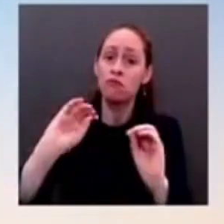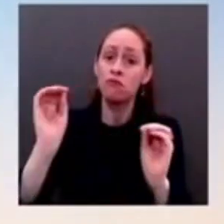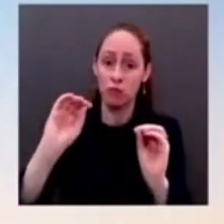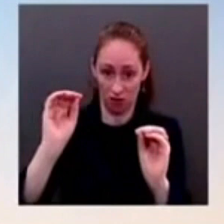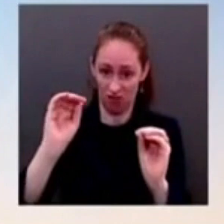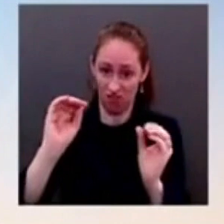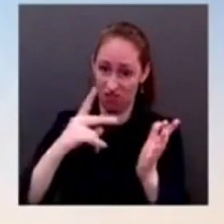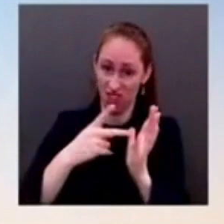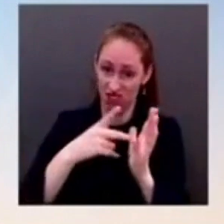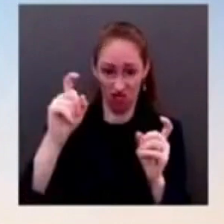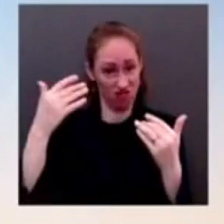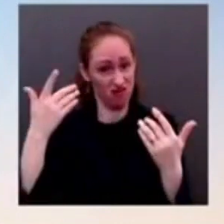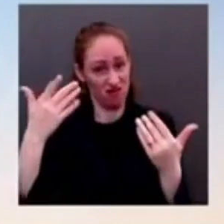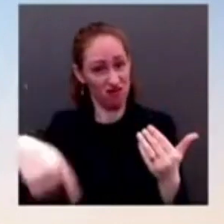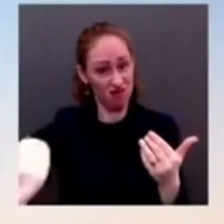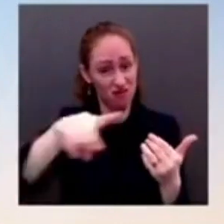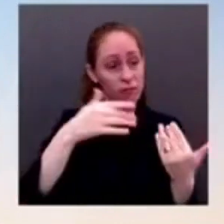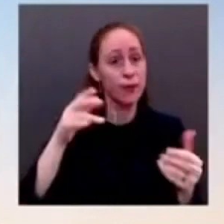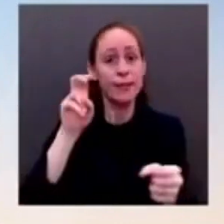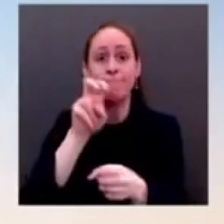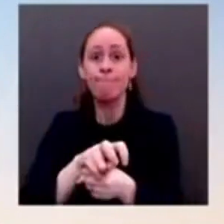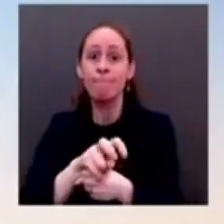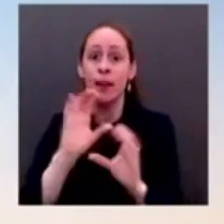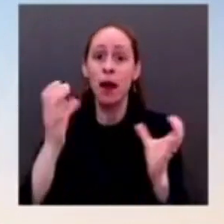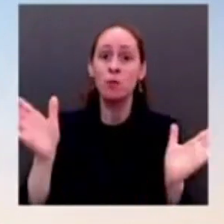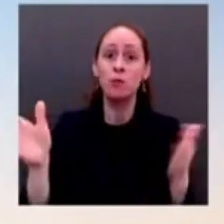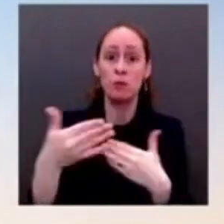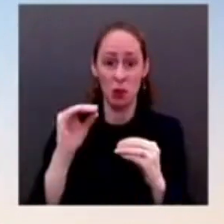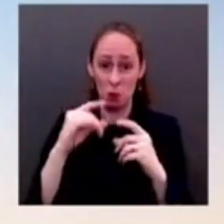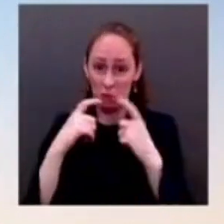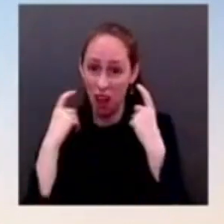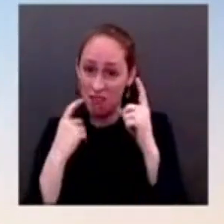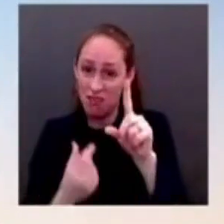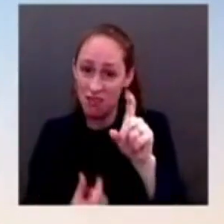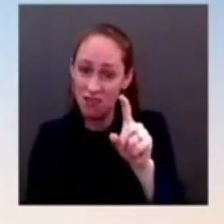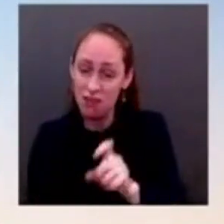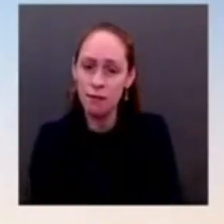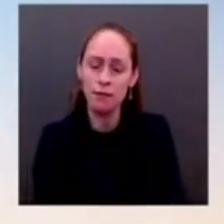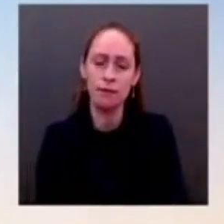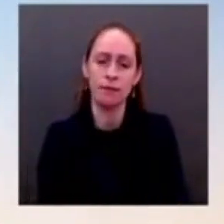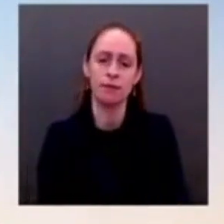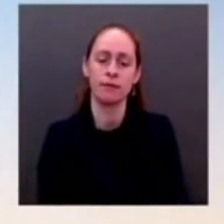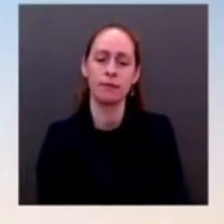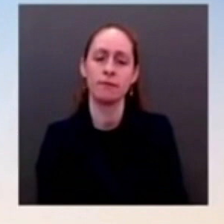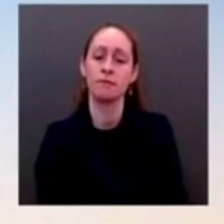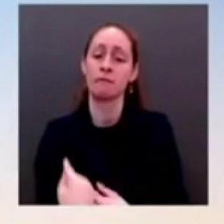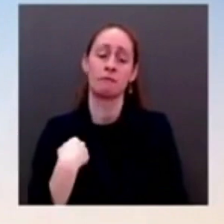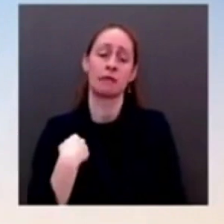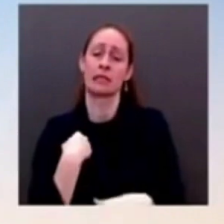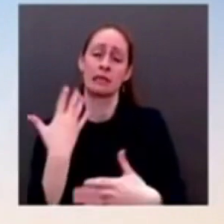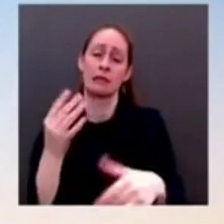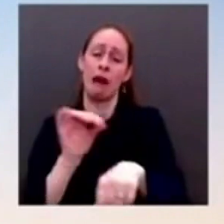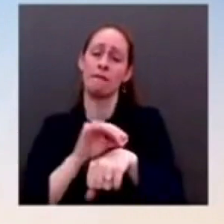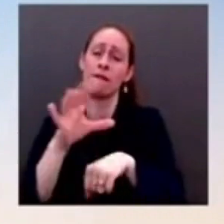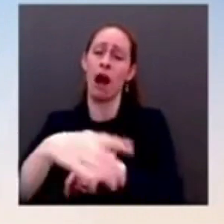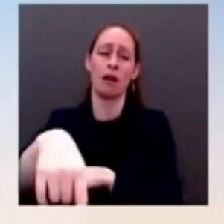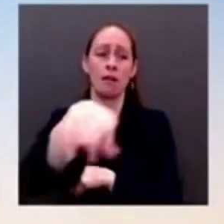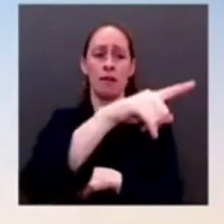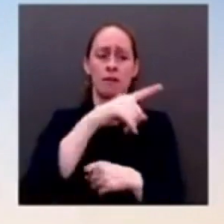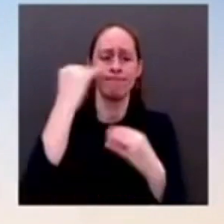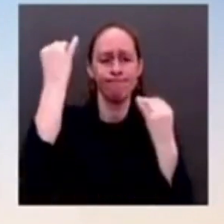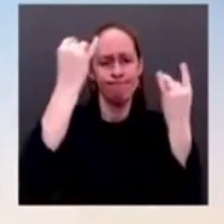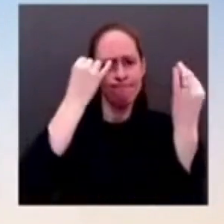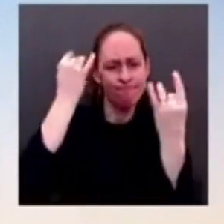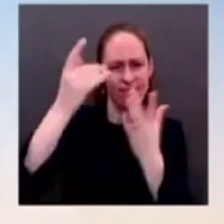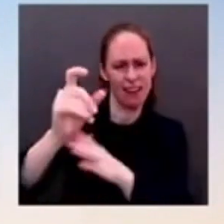Again, we're what we're advising school districts on is to abide by public health guidelines and follow public